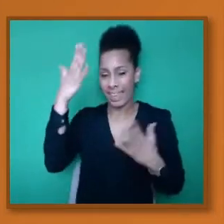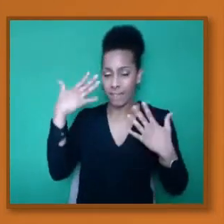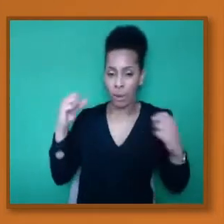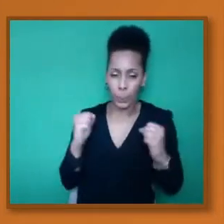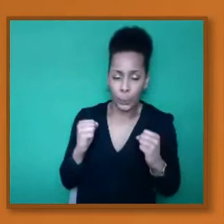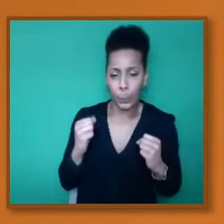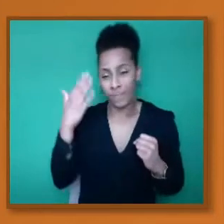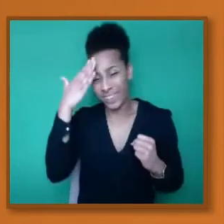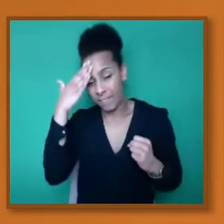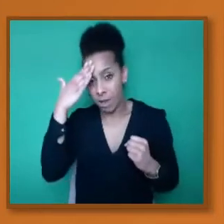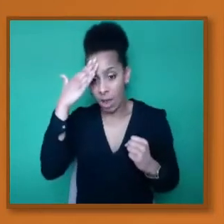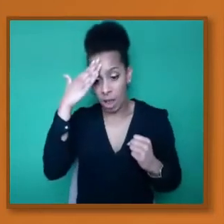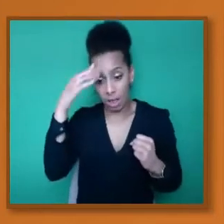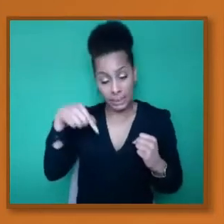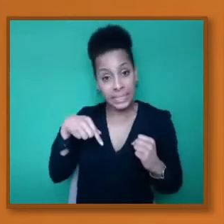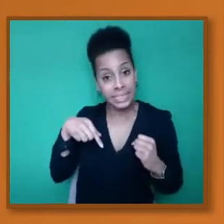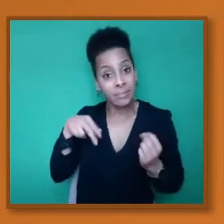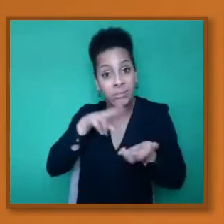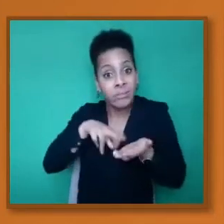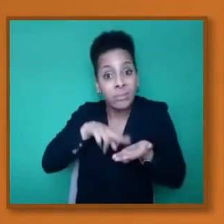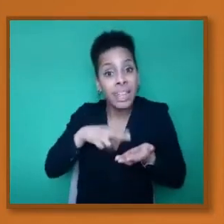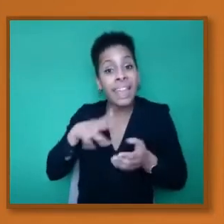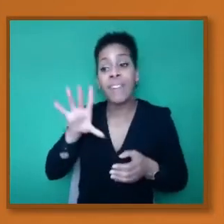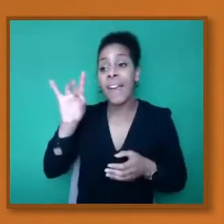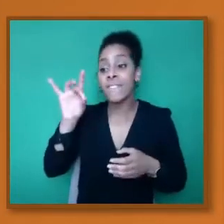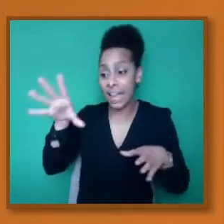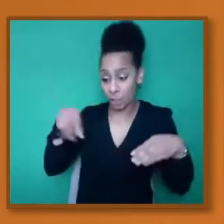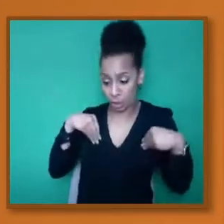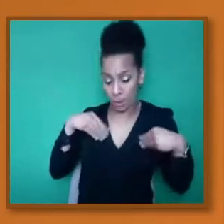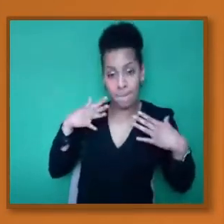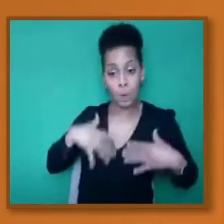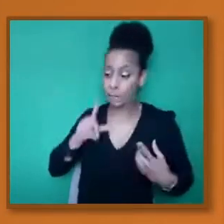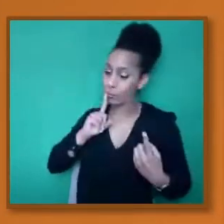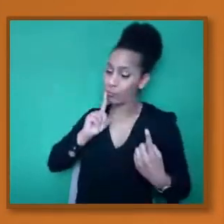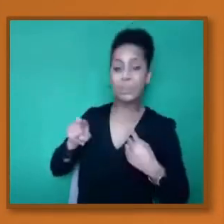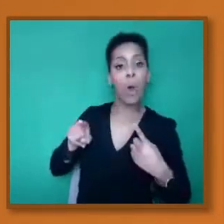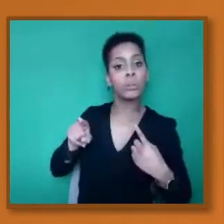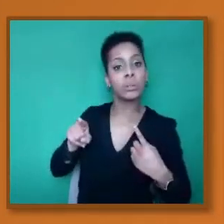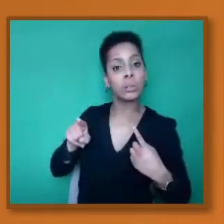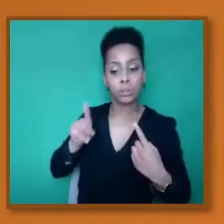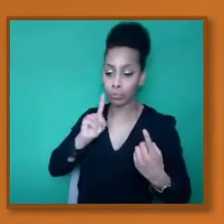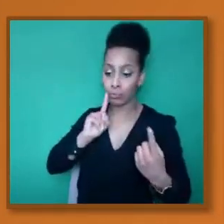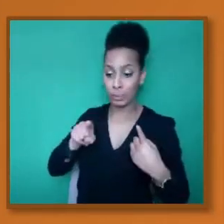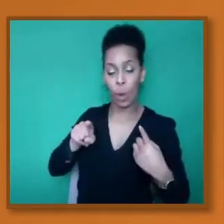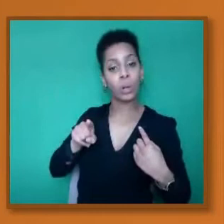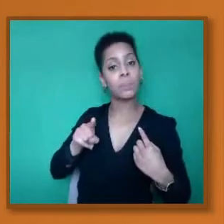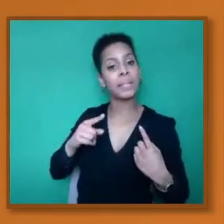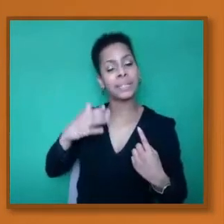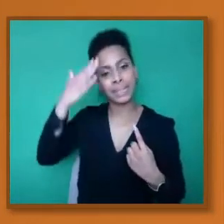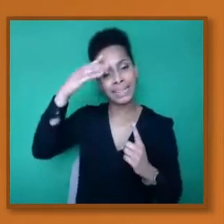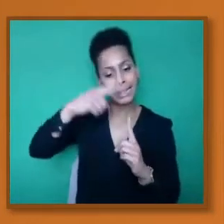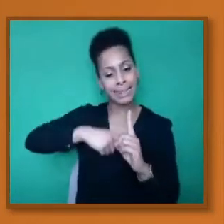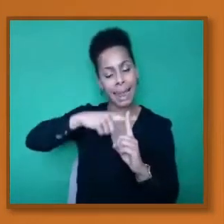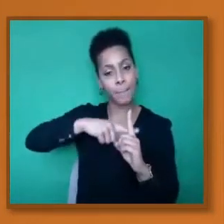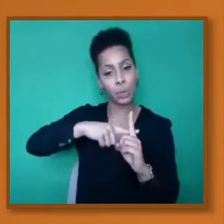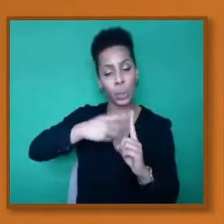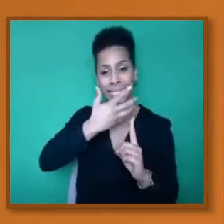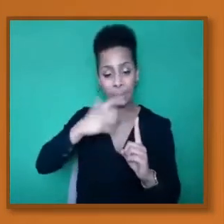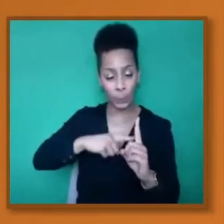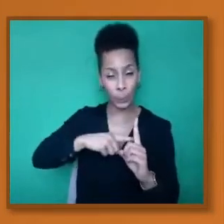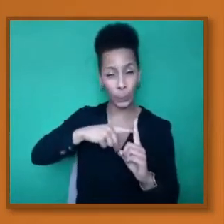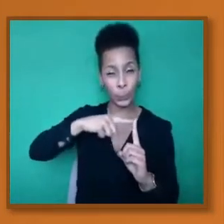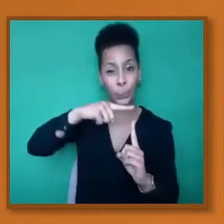infection. Because what's quite interesting is when the body increases its temperature, it's actually a mechanism that slows the growth